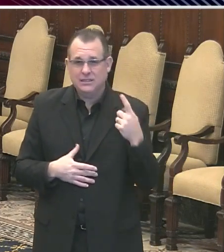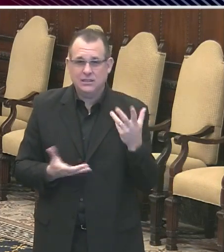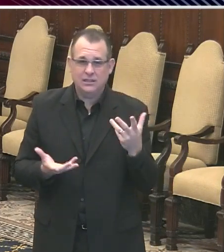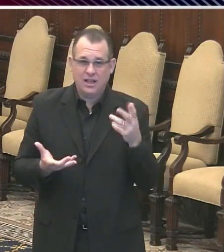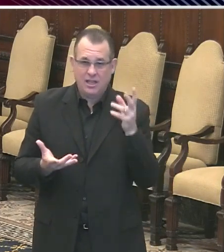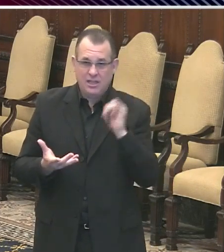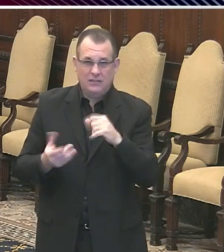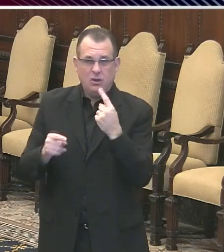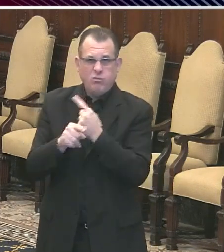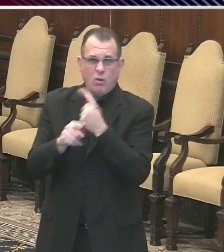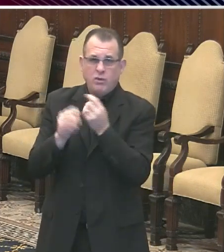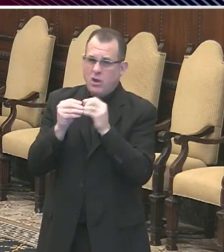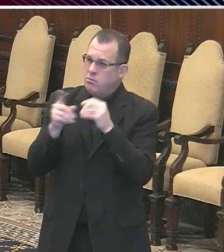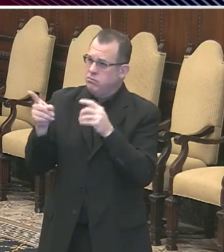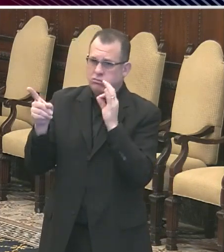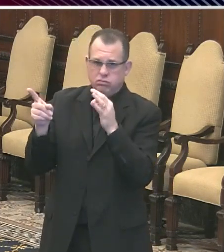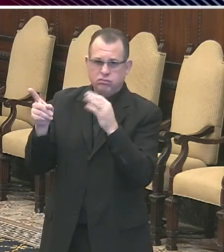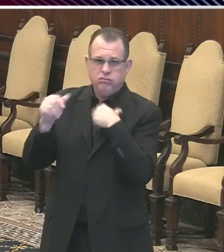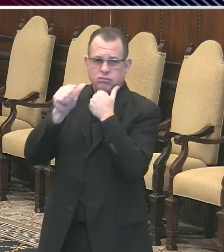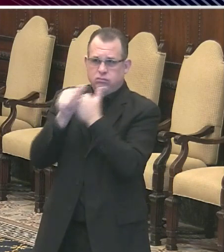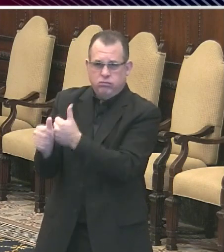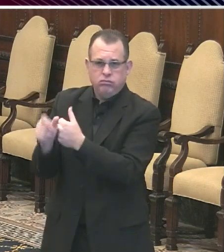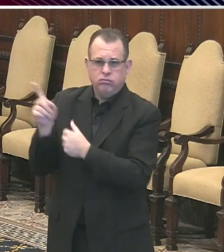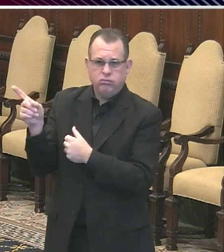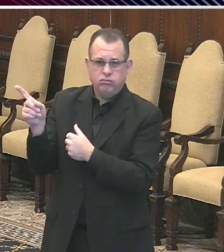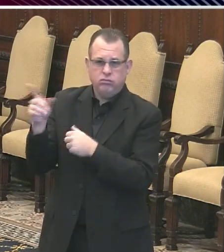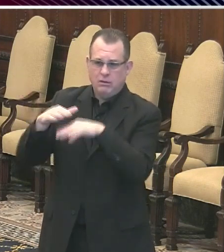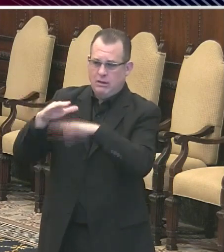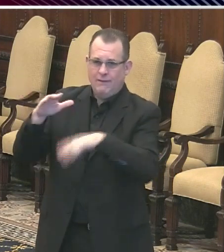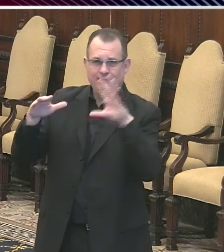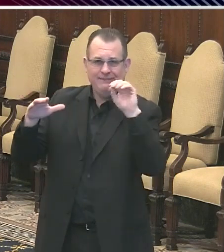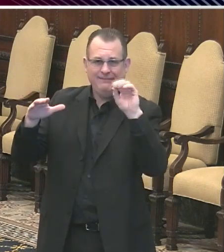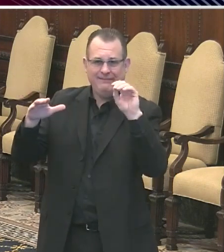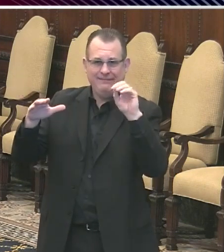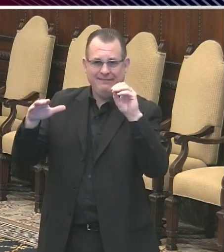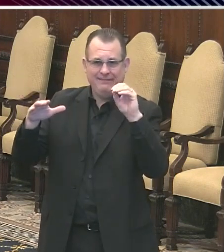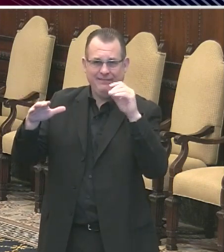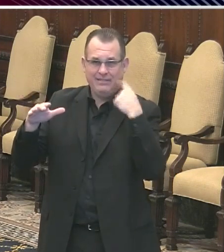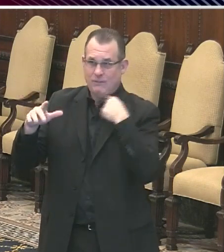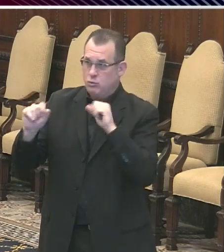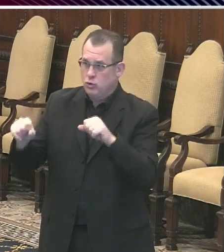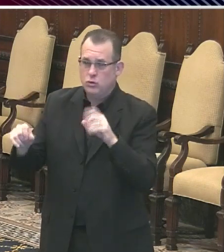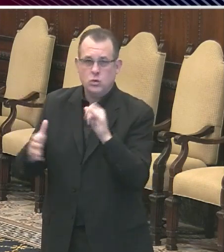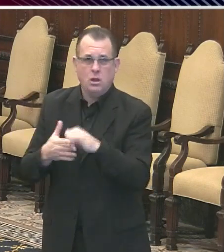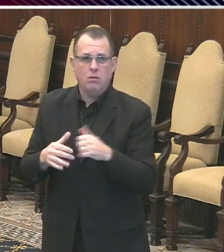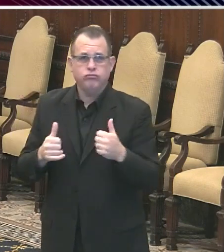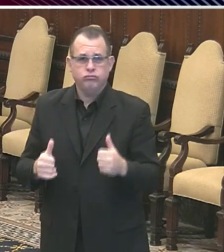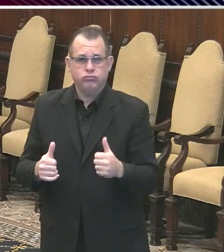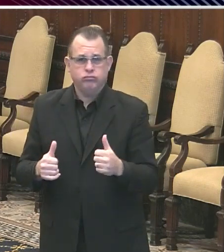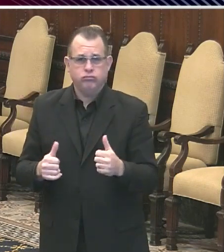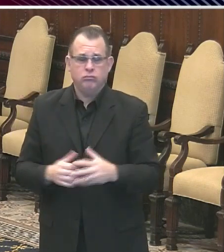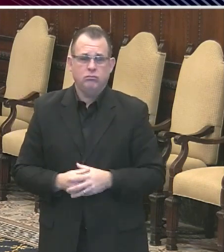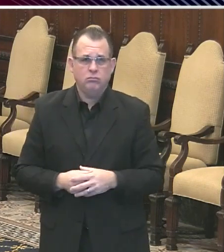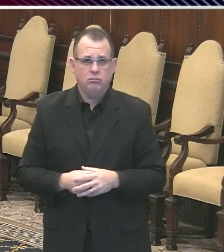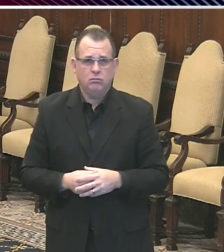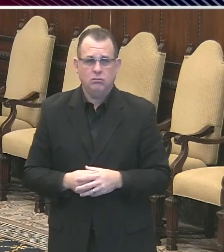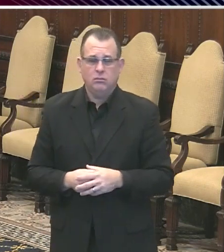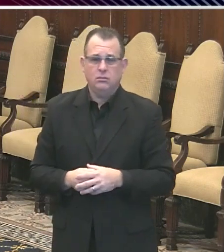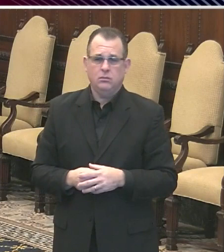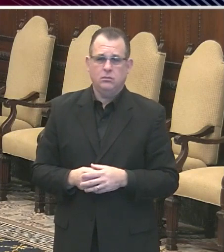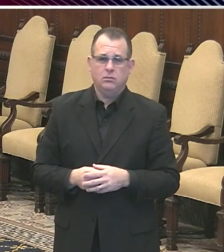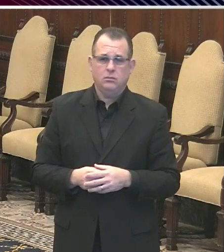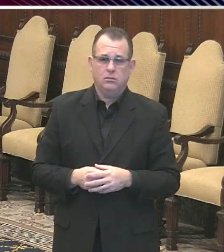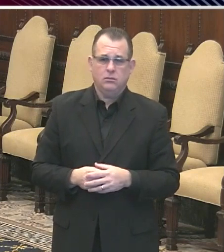So, you know, there are many things that one would kind of take into account, but I don't think it's far off from where we ought to be. And,